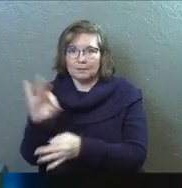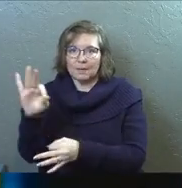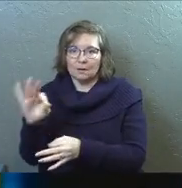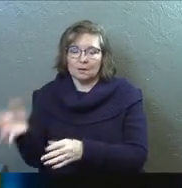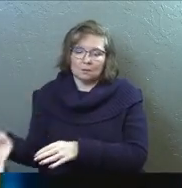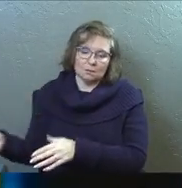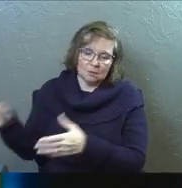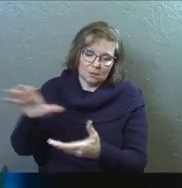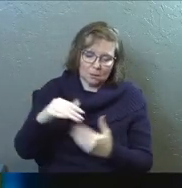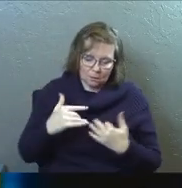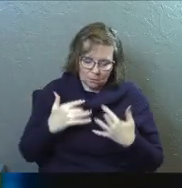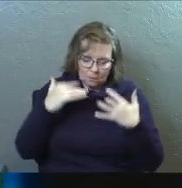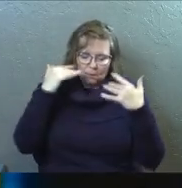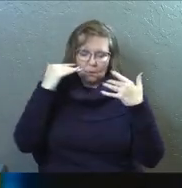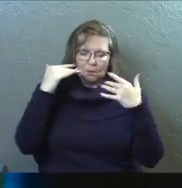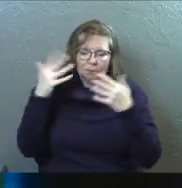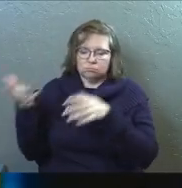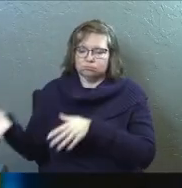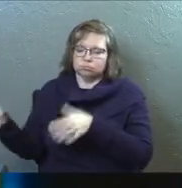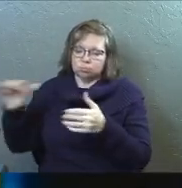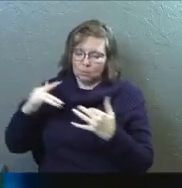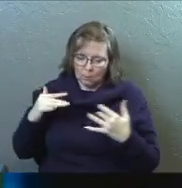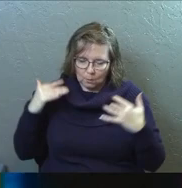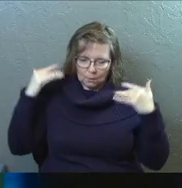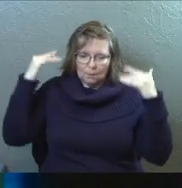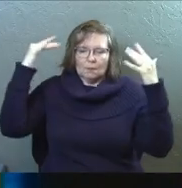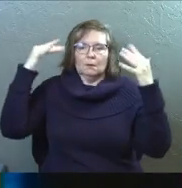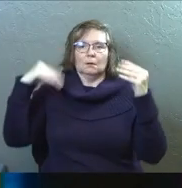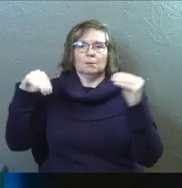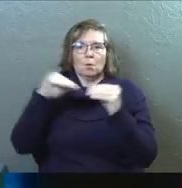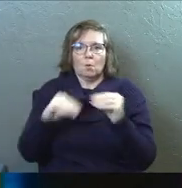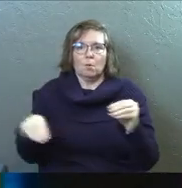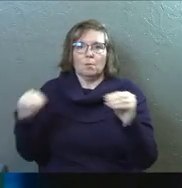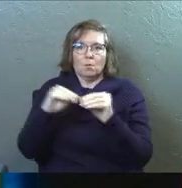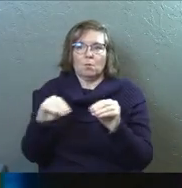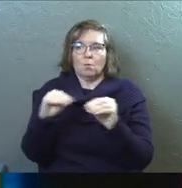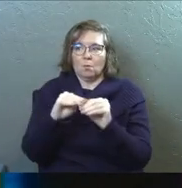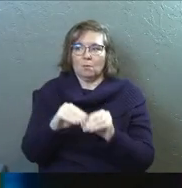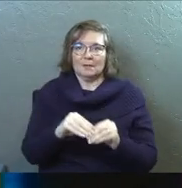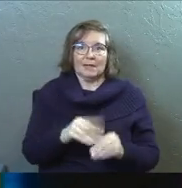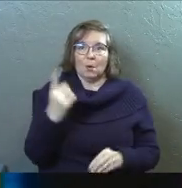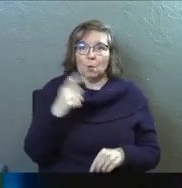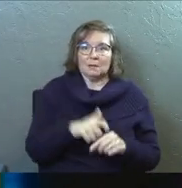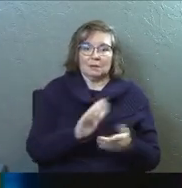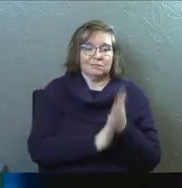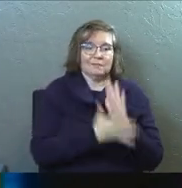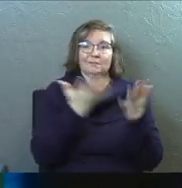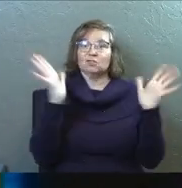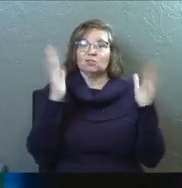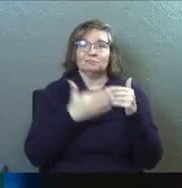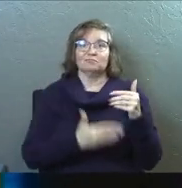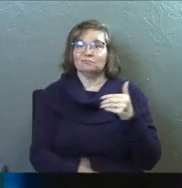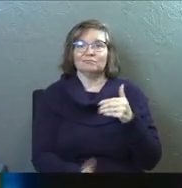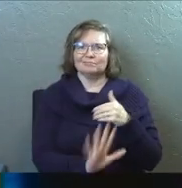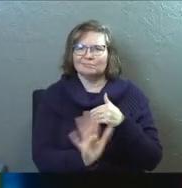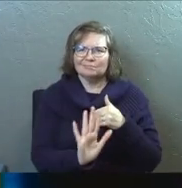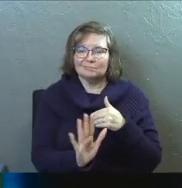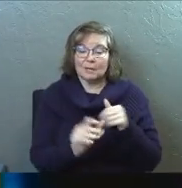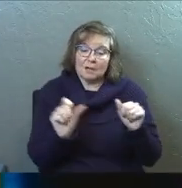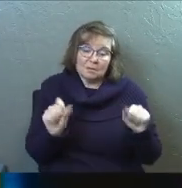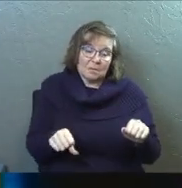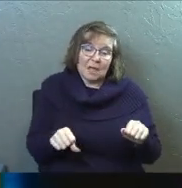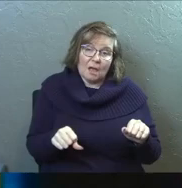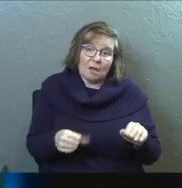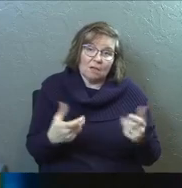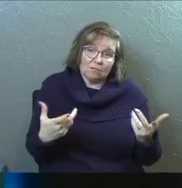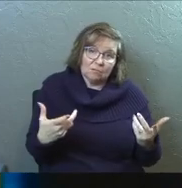Acts. That this isn't like a one-time thing where you get the Holy Spirit and now that's it and you walk the rest of your Christian life out. You maybe can